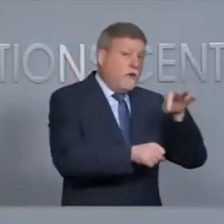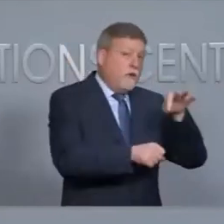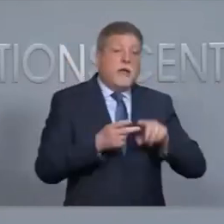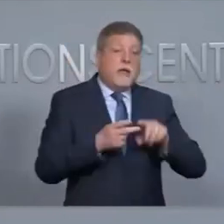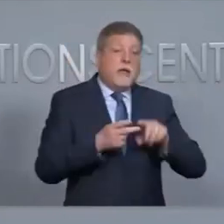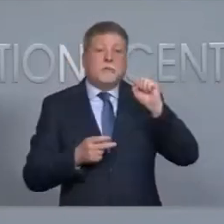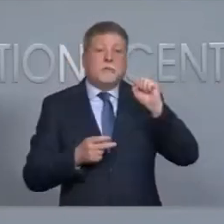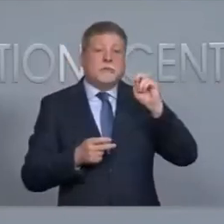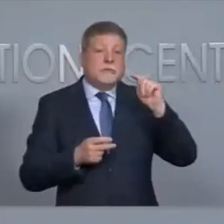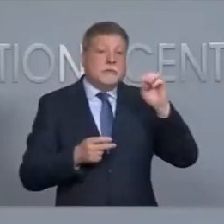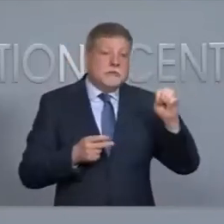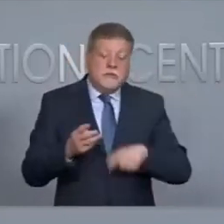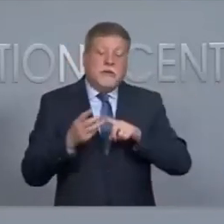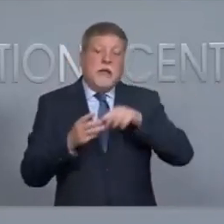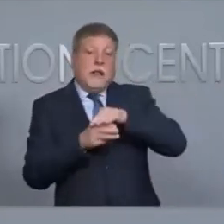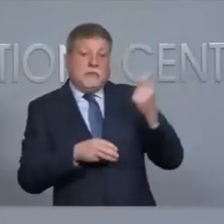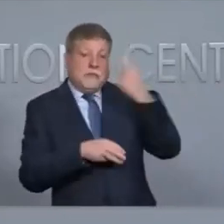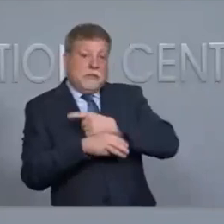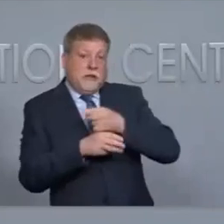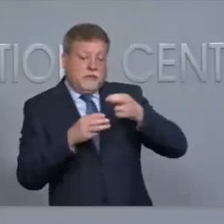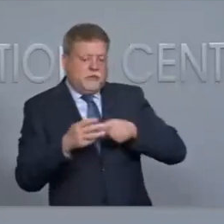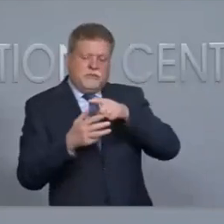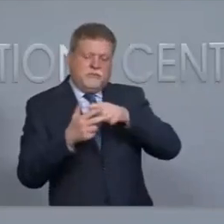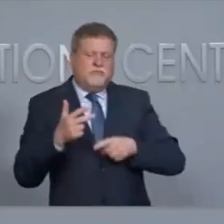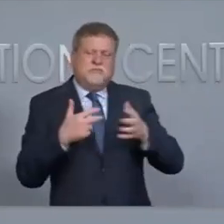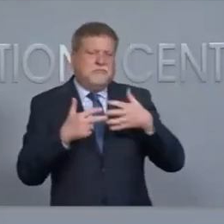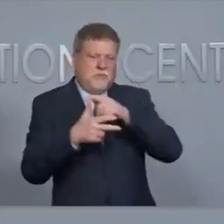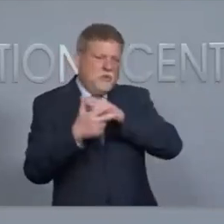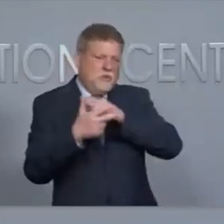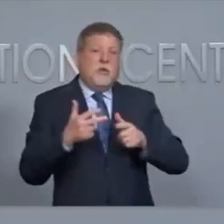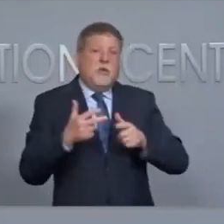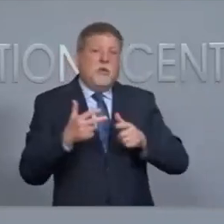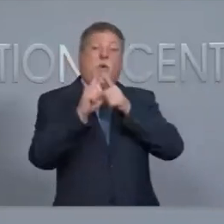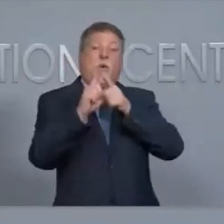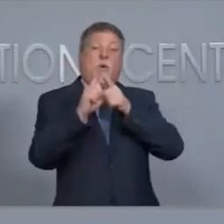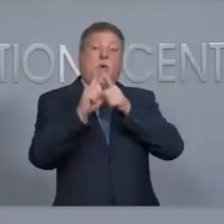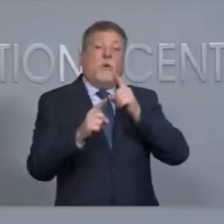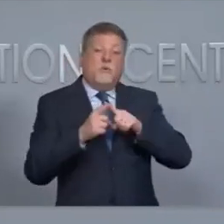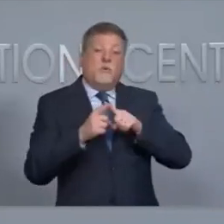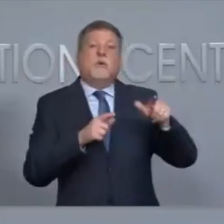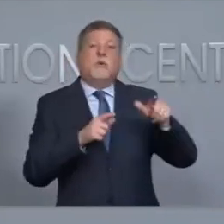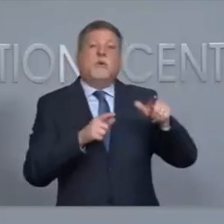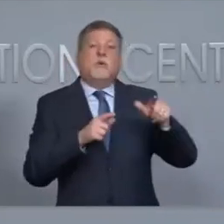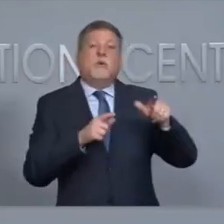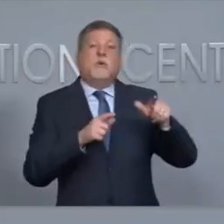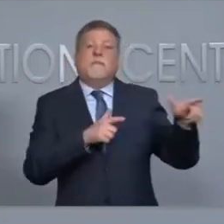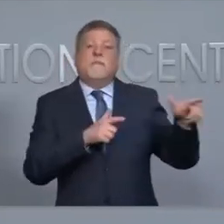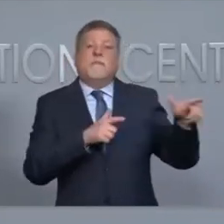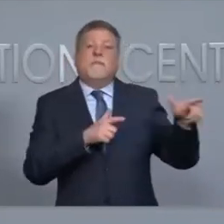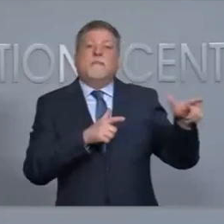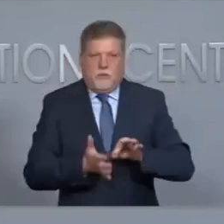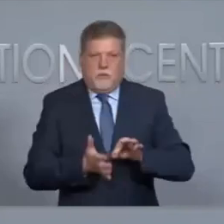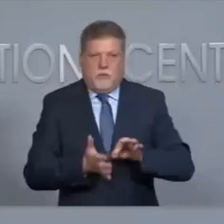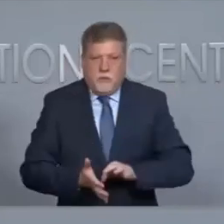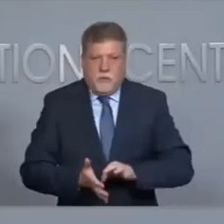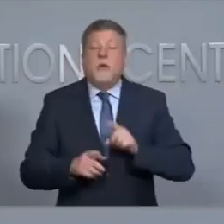or even the results that we work through during the certification period our goal is to be as expedient as possible but the